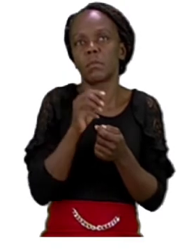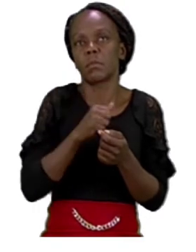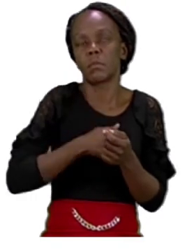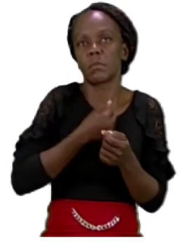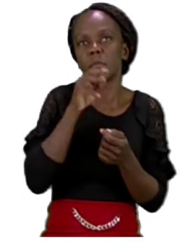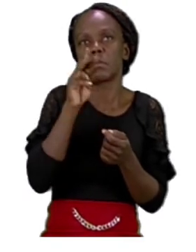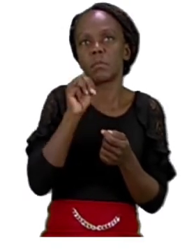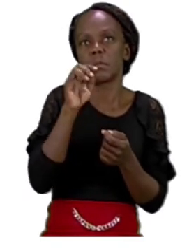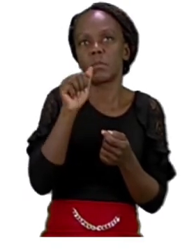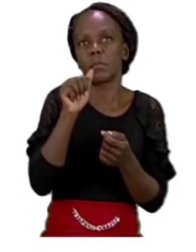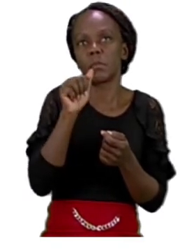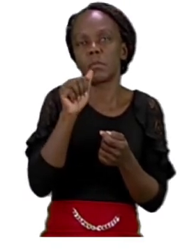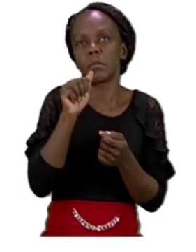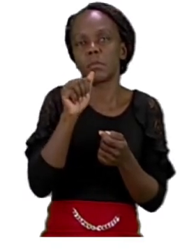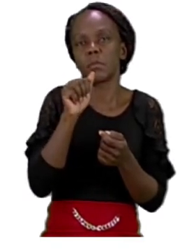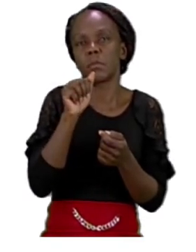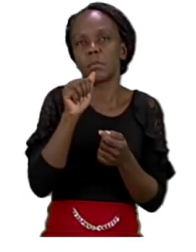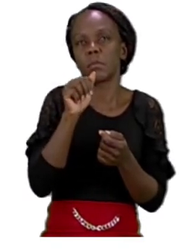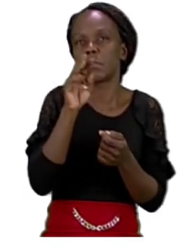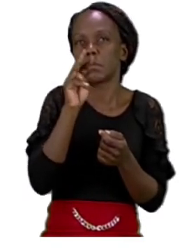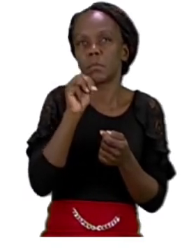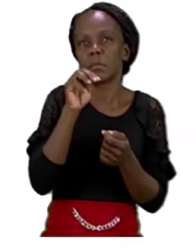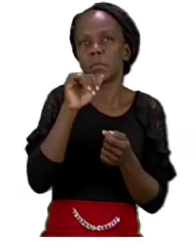in, it.